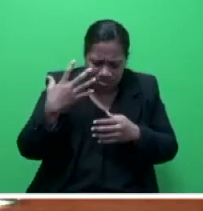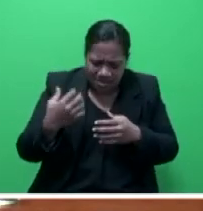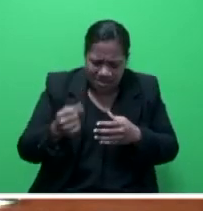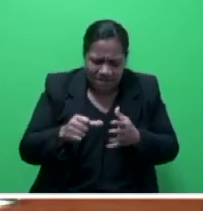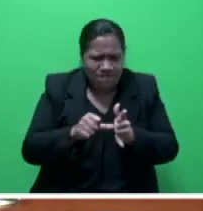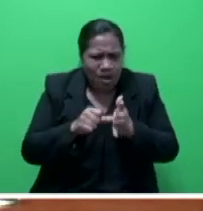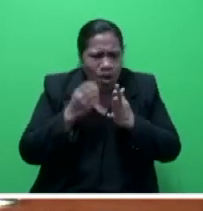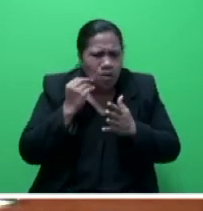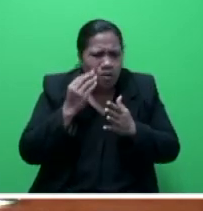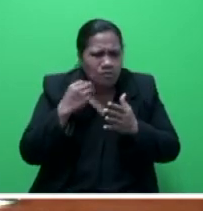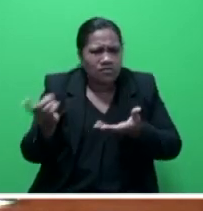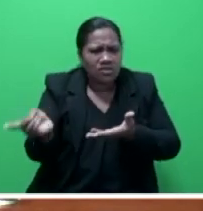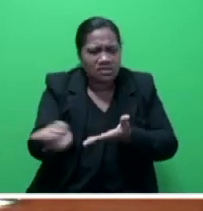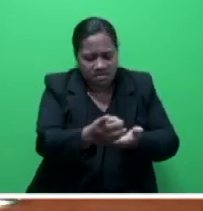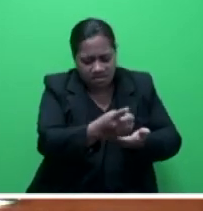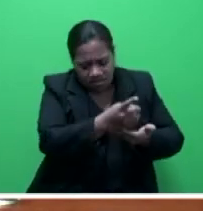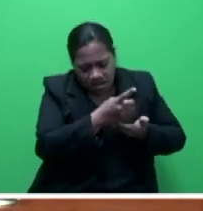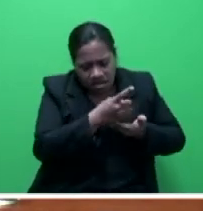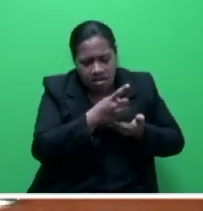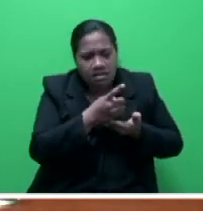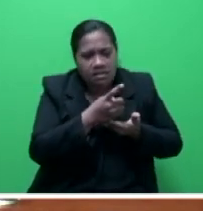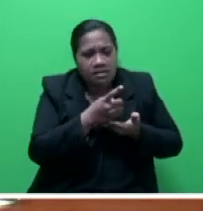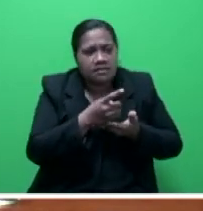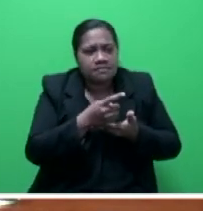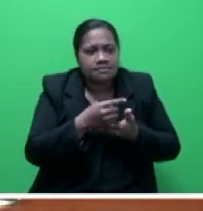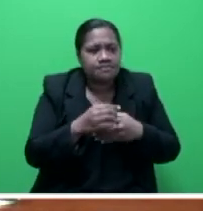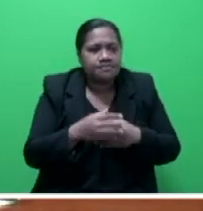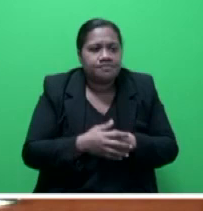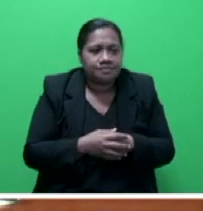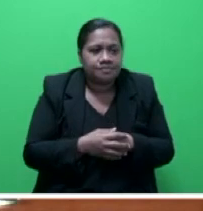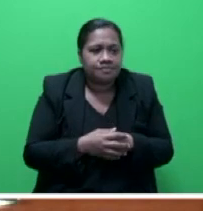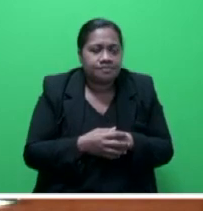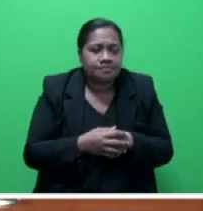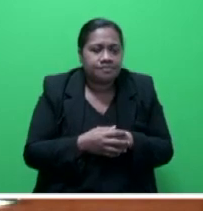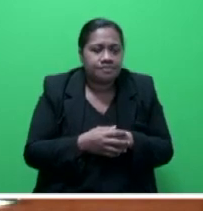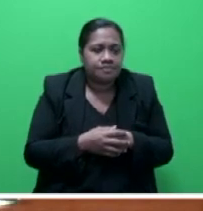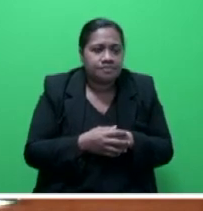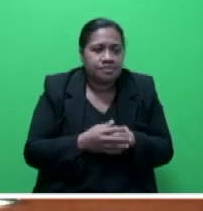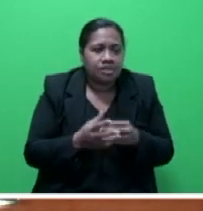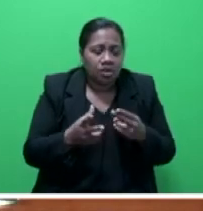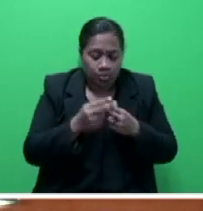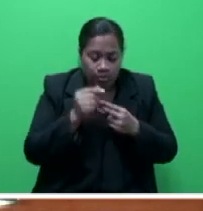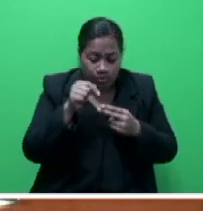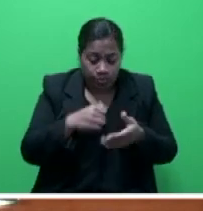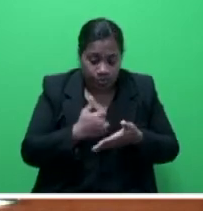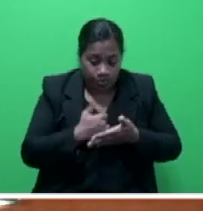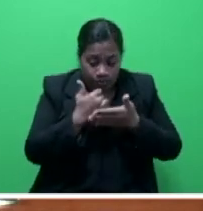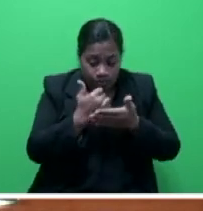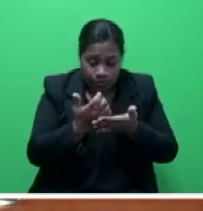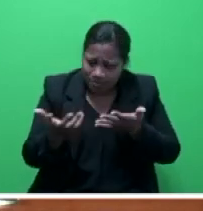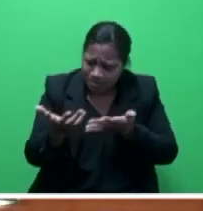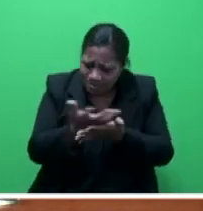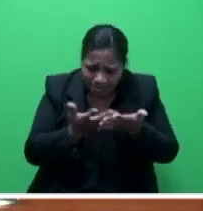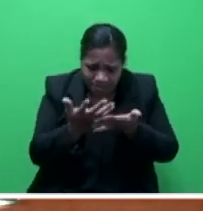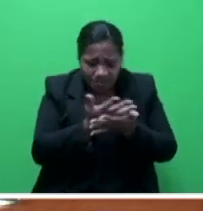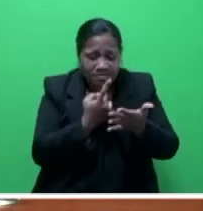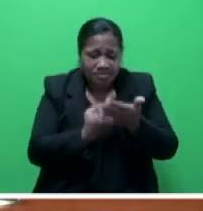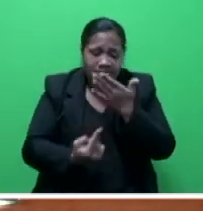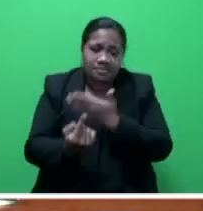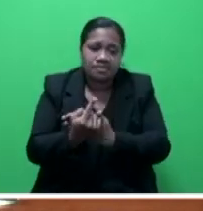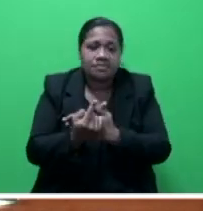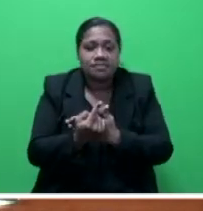and field data collection that have a geospatial component to them. And with this support and the collaboration that is taking place